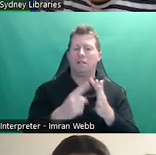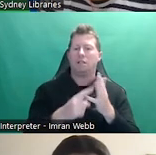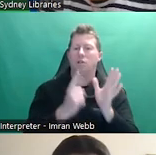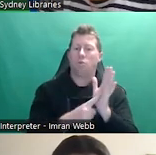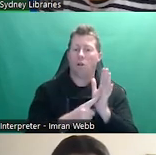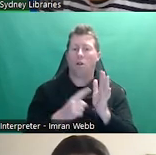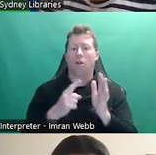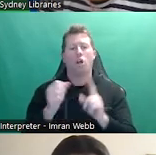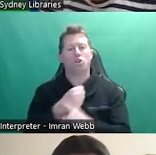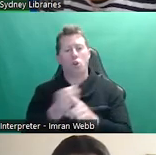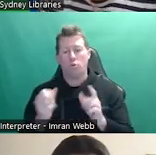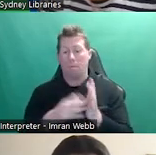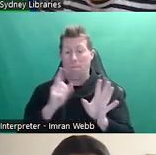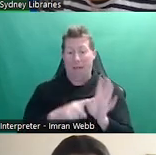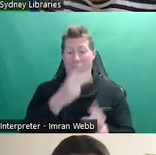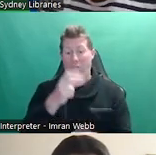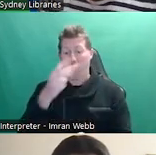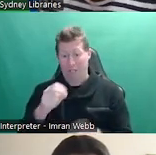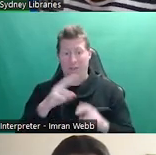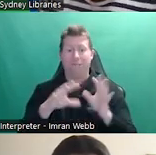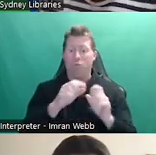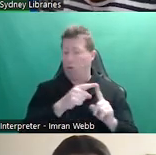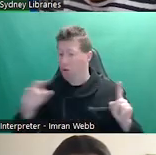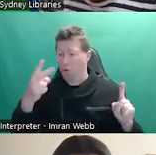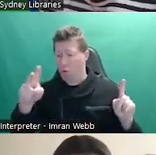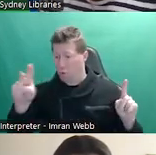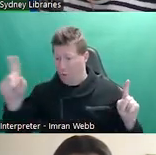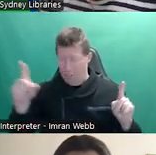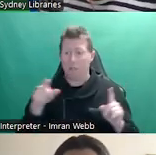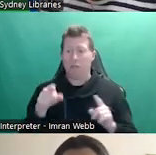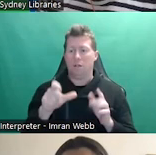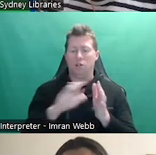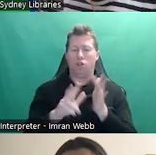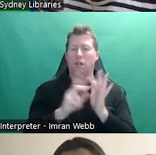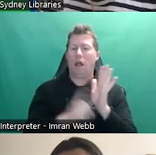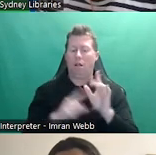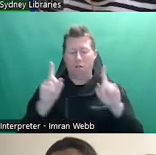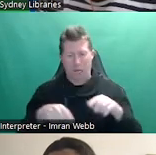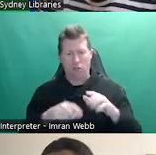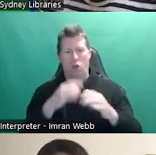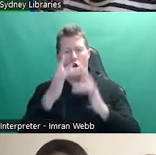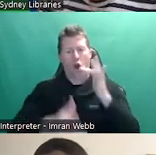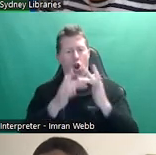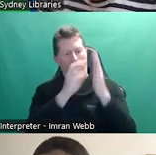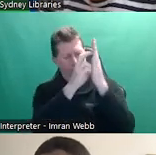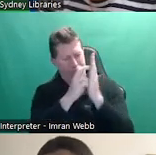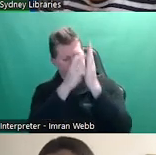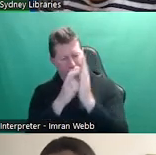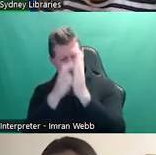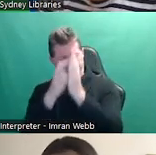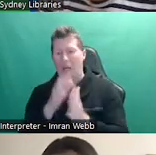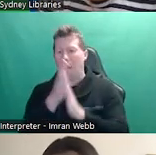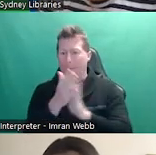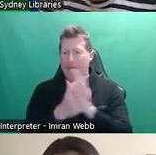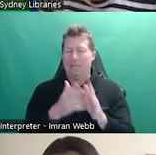and in February 21, Chanel started an online petition demanding for consent education